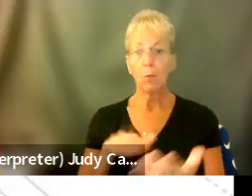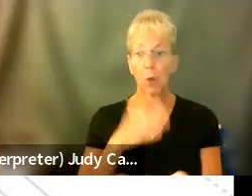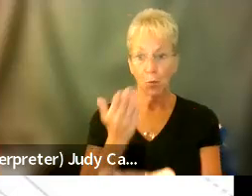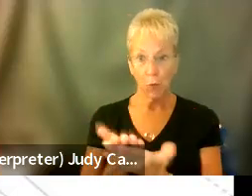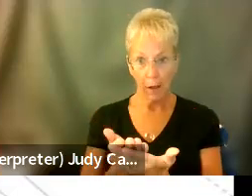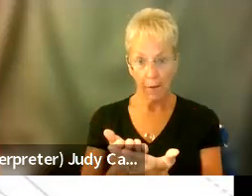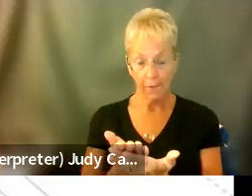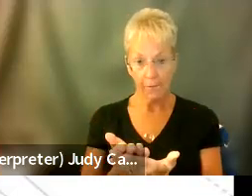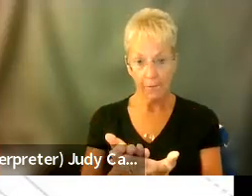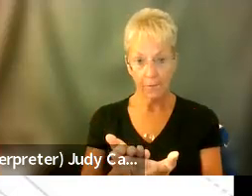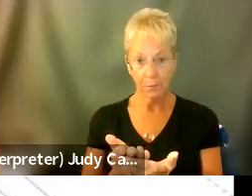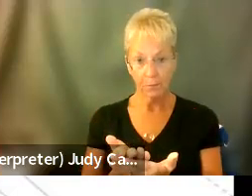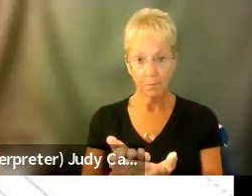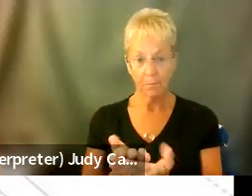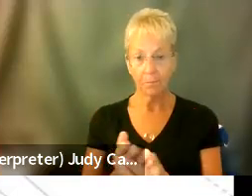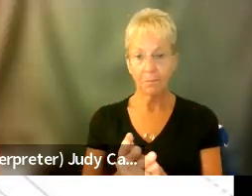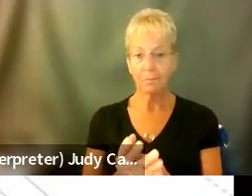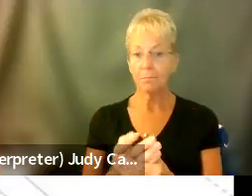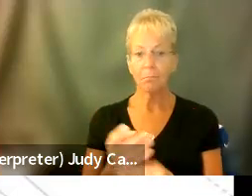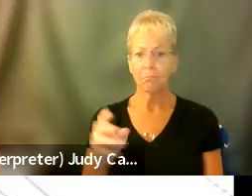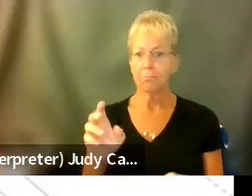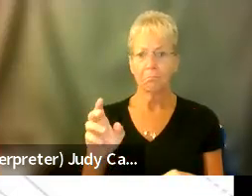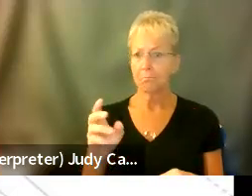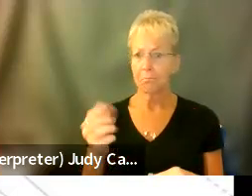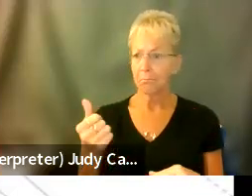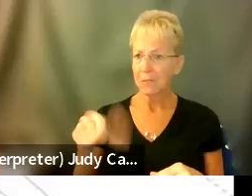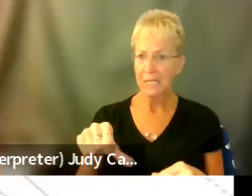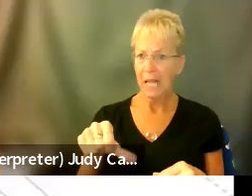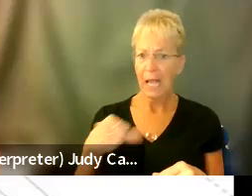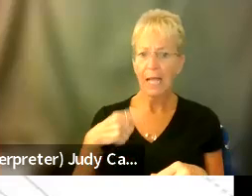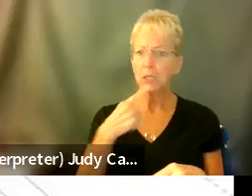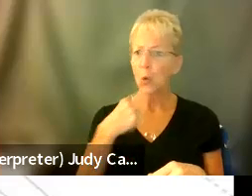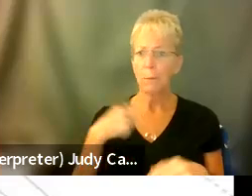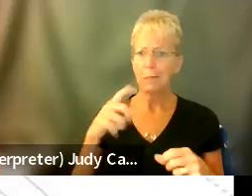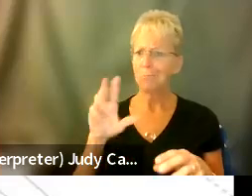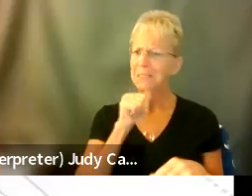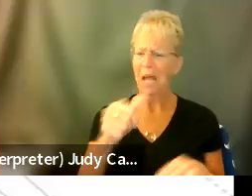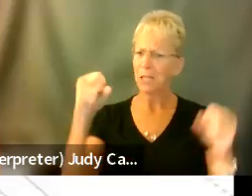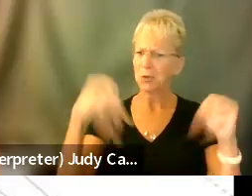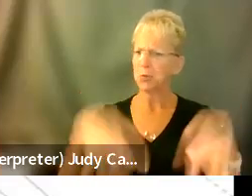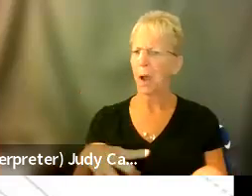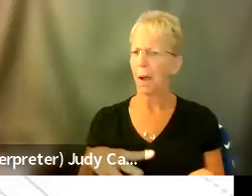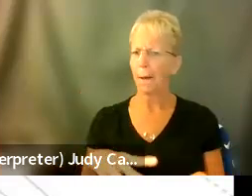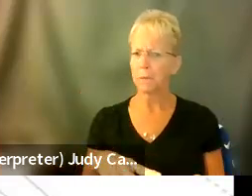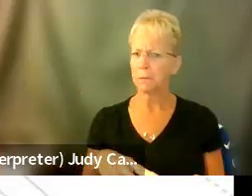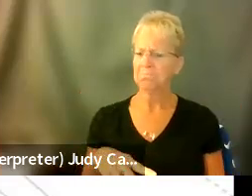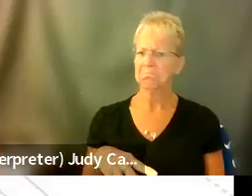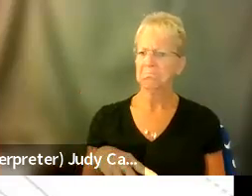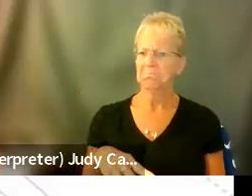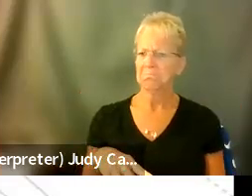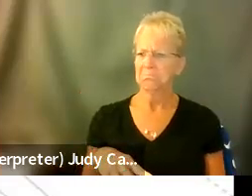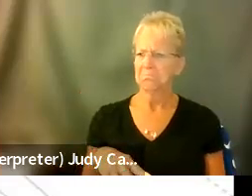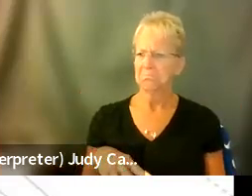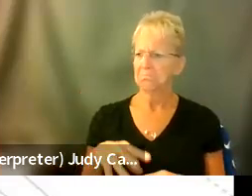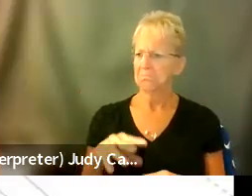um, denied having that I was dropped the first time they invalidated my experience, not